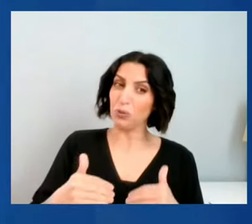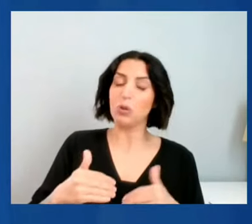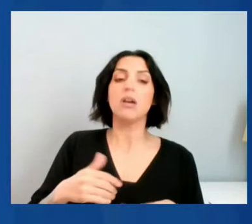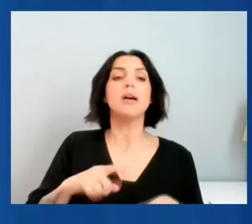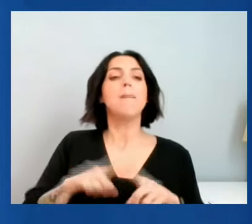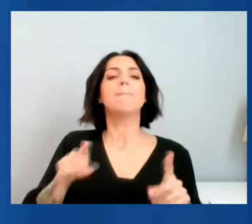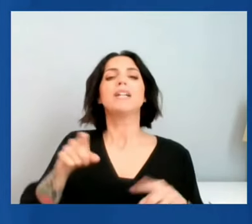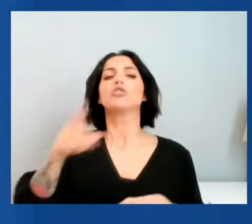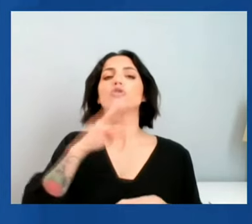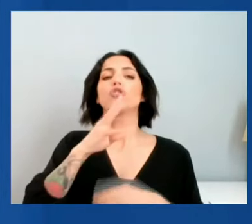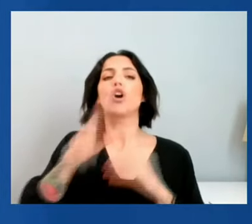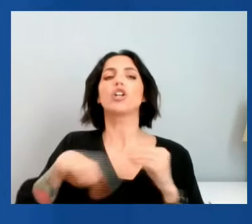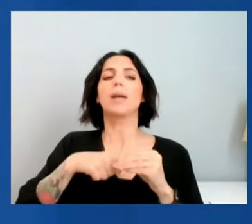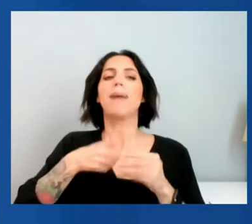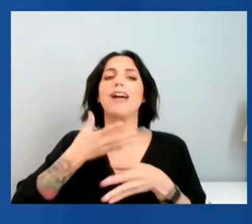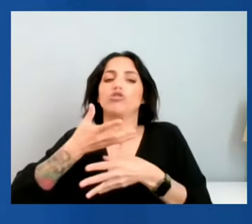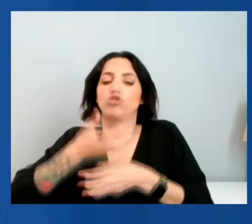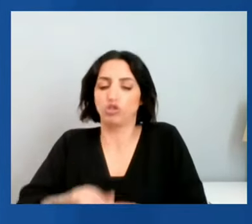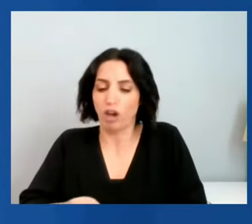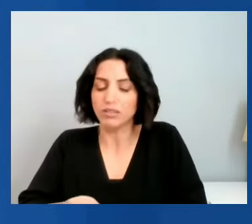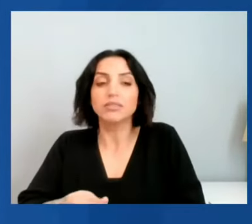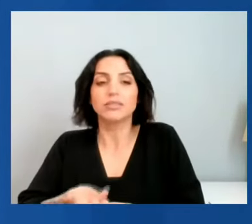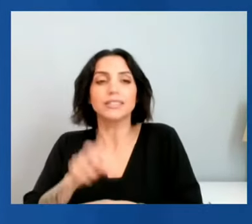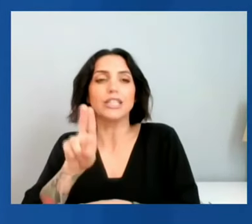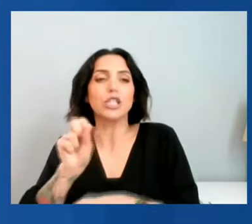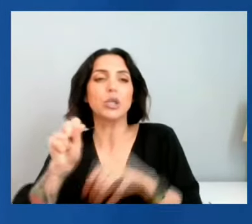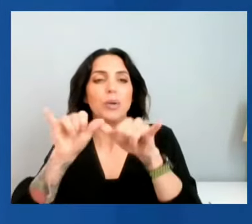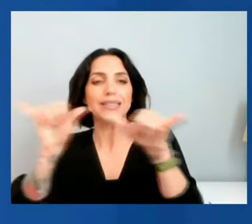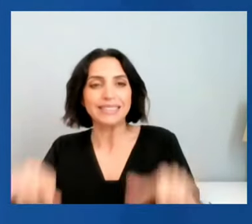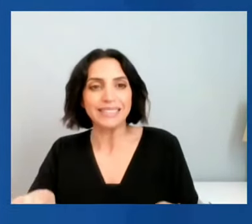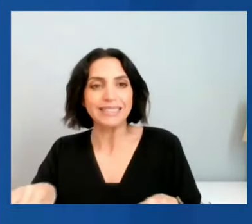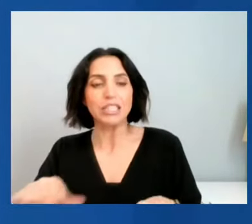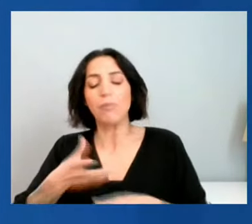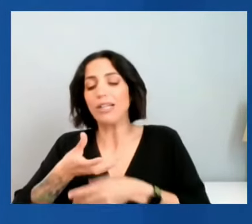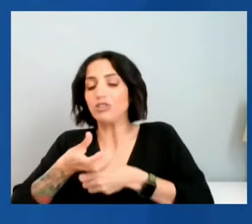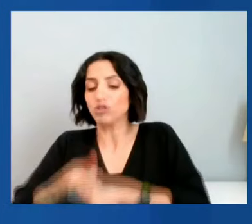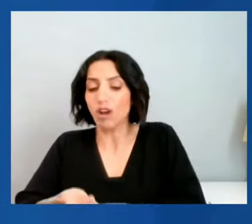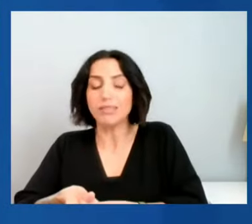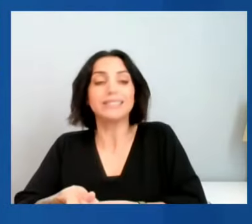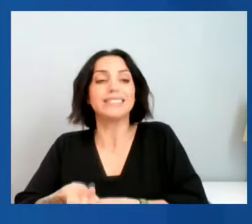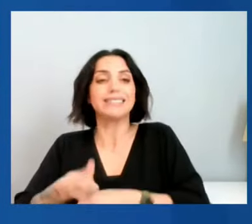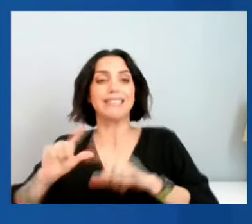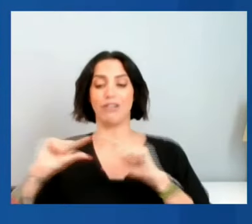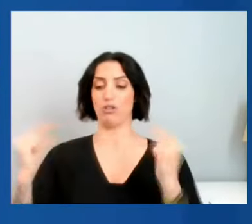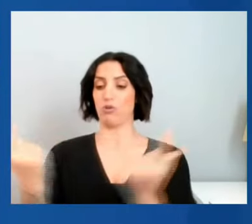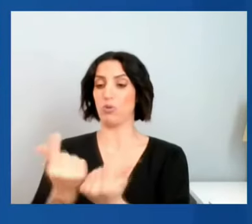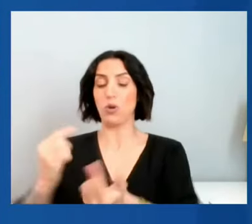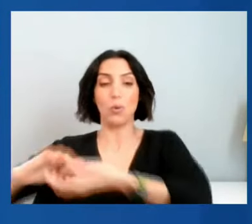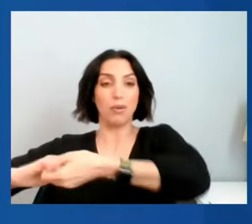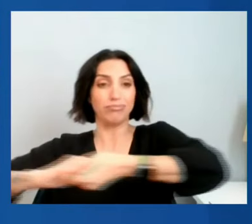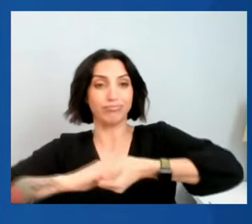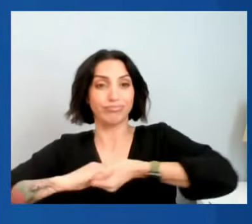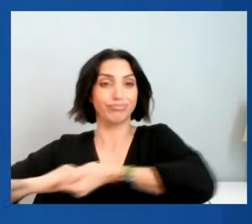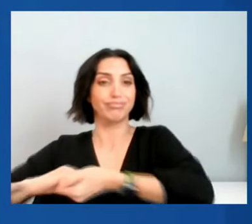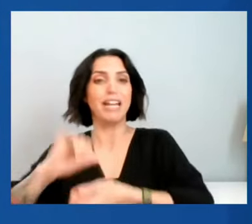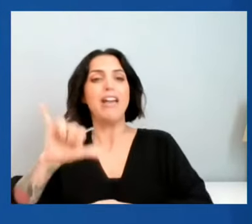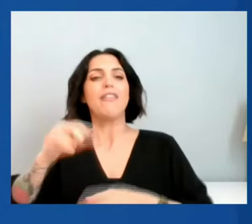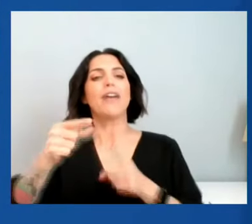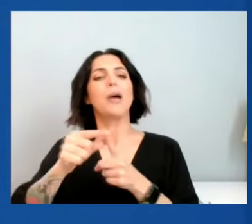Trust in a U.S.-led system, trust in a group of allies. I think this word friend-shoring is very interesting.